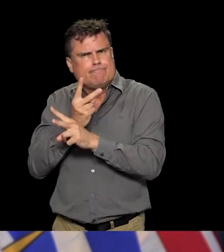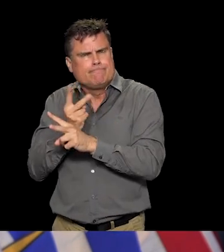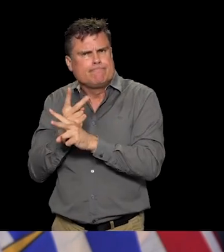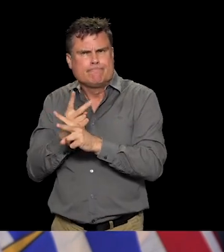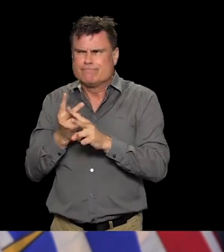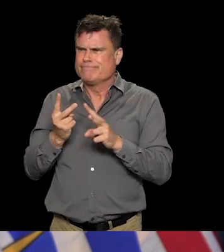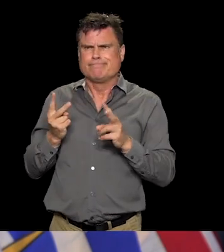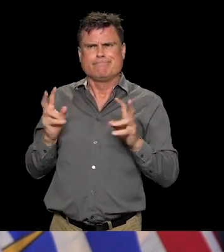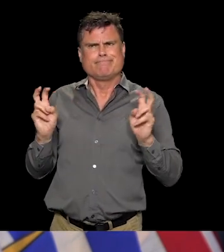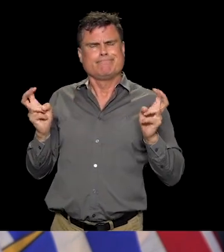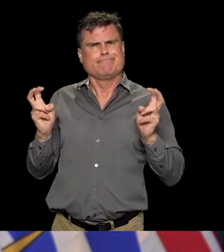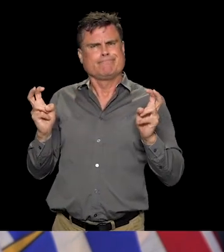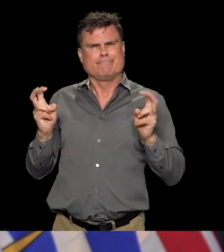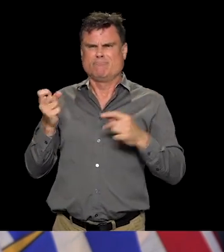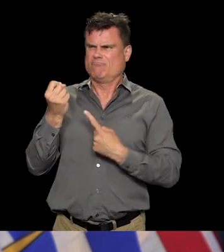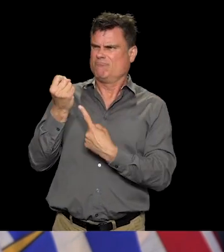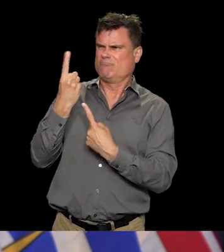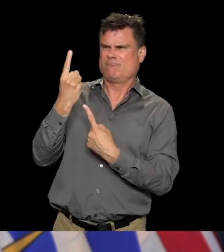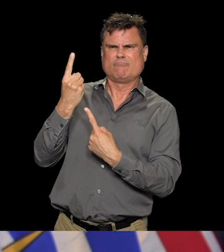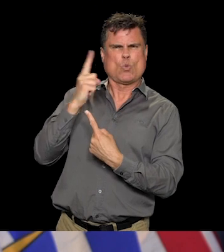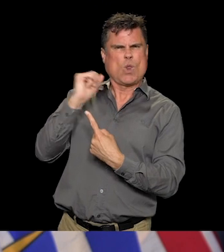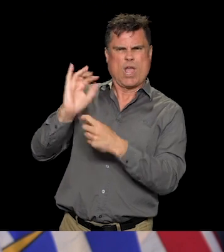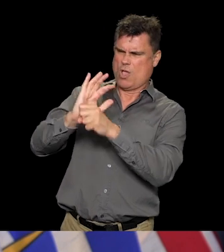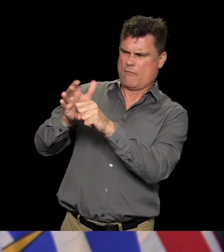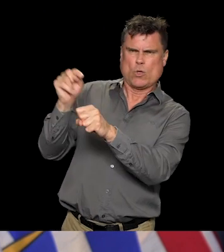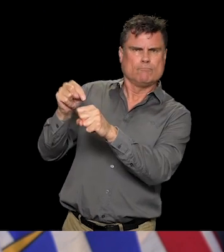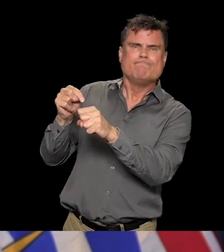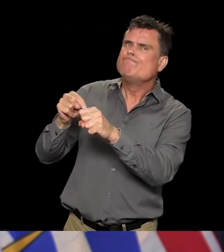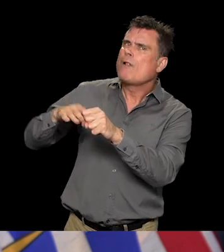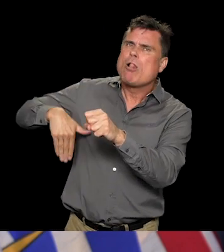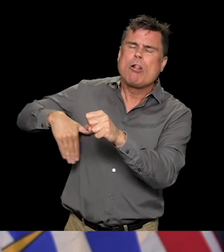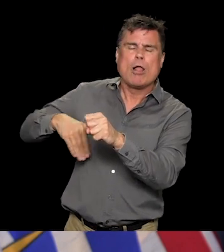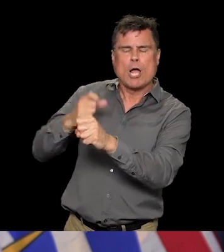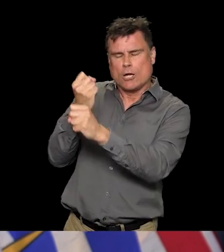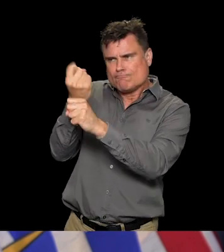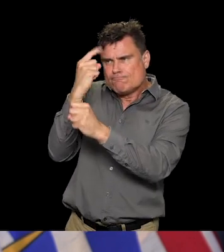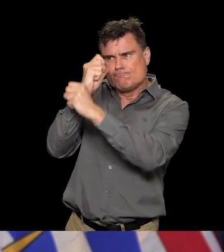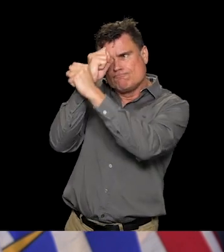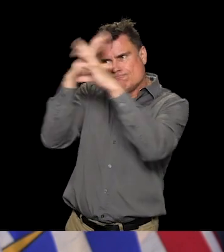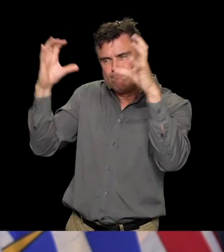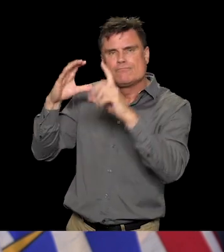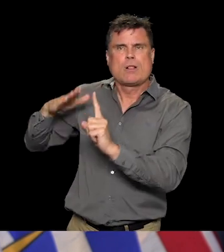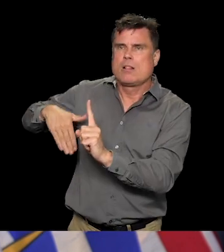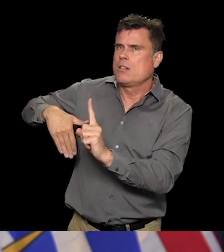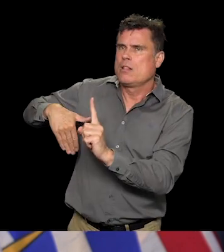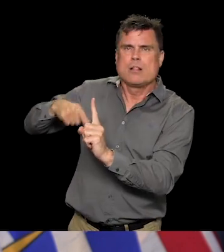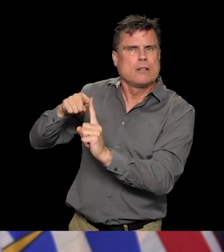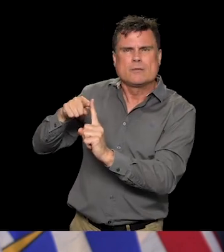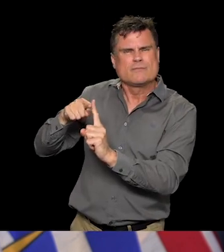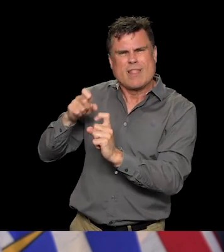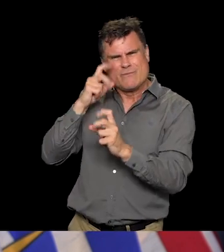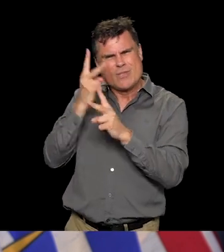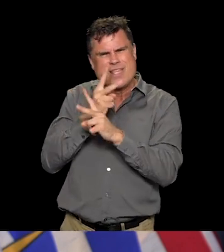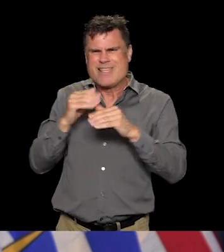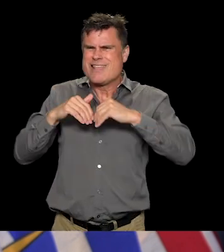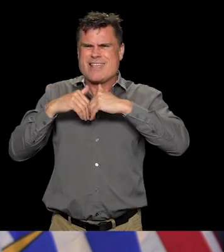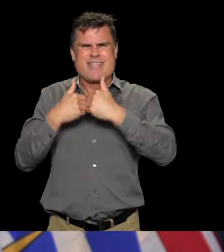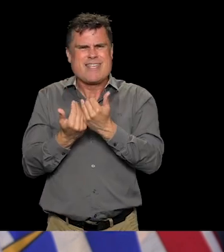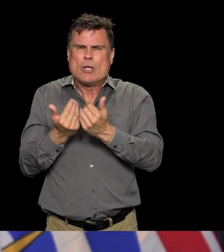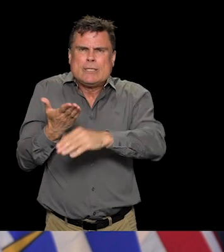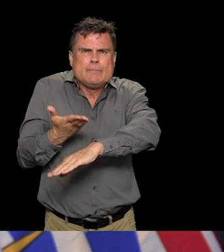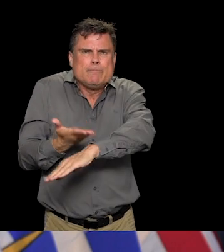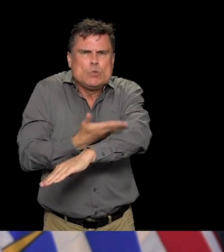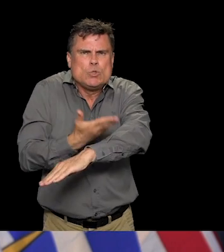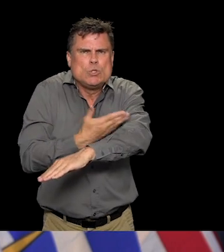we are learning a lot about what are the things that work to help manage it. And there's been some great studies that have come out that